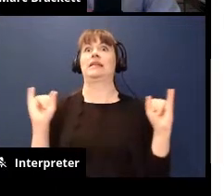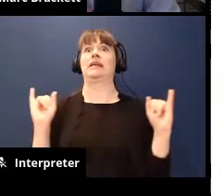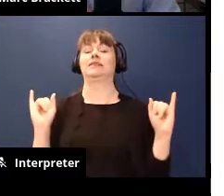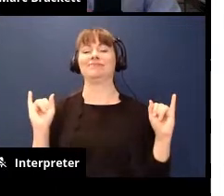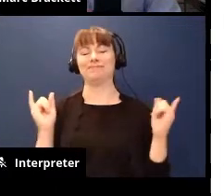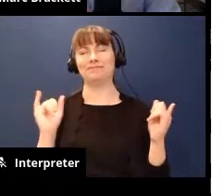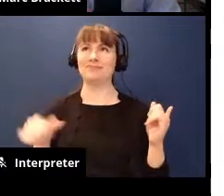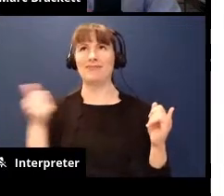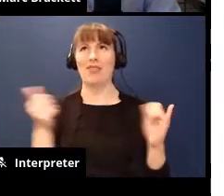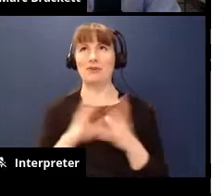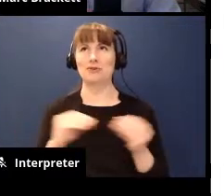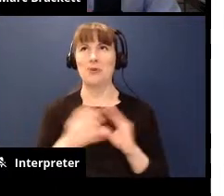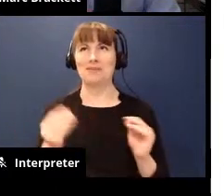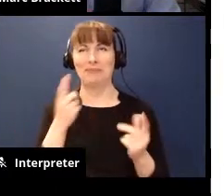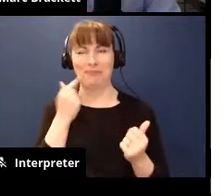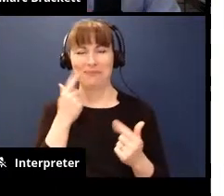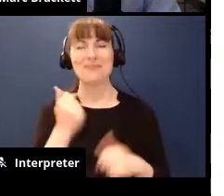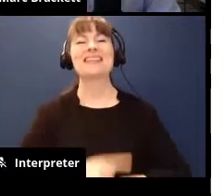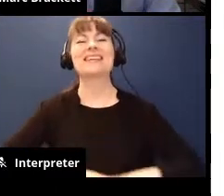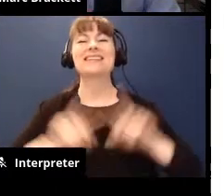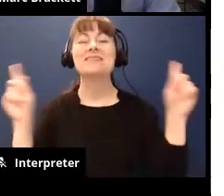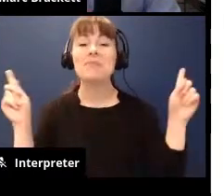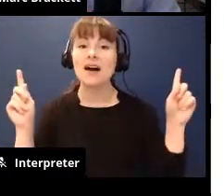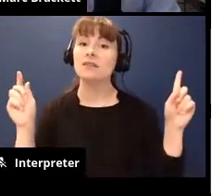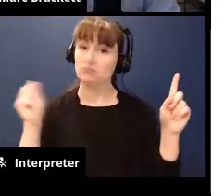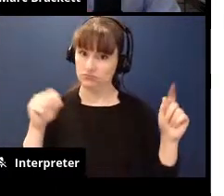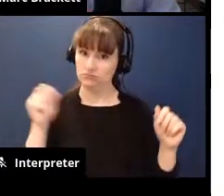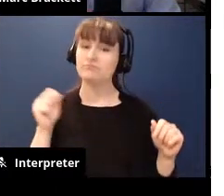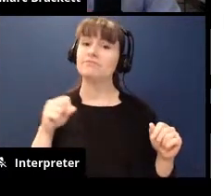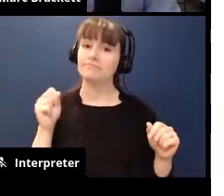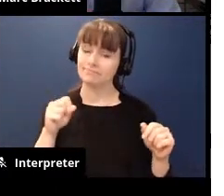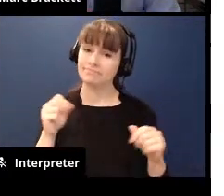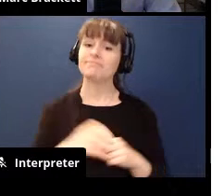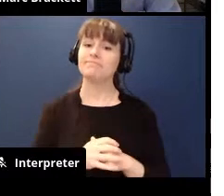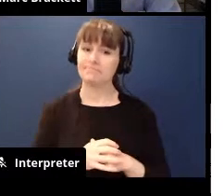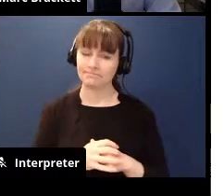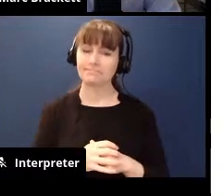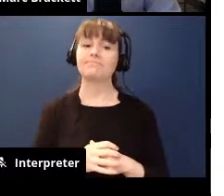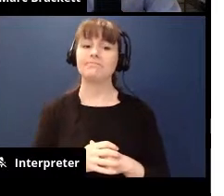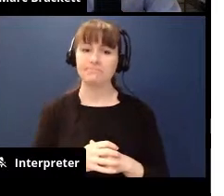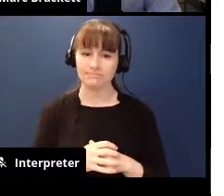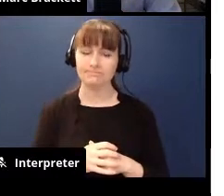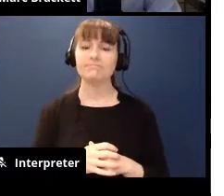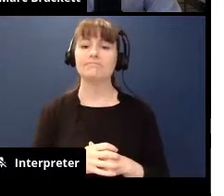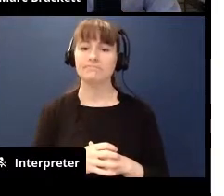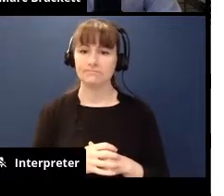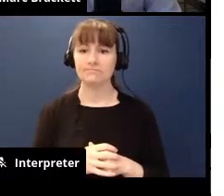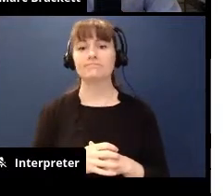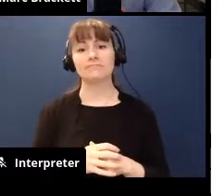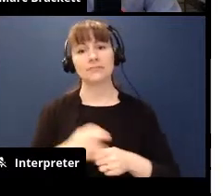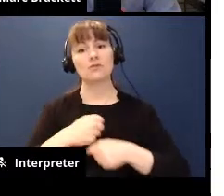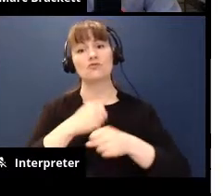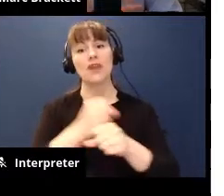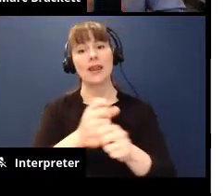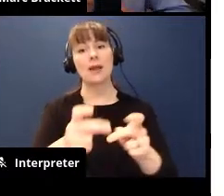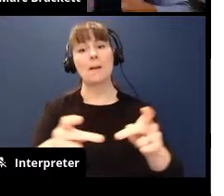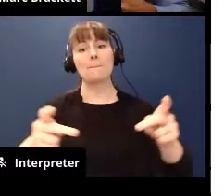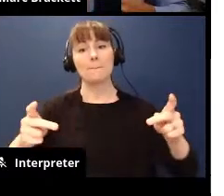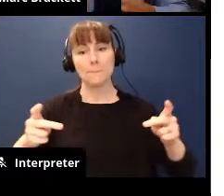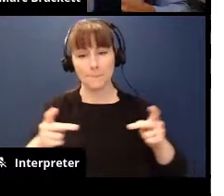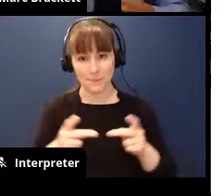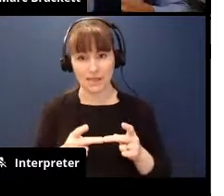but um yes and so that's about you know creating space for your you know